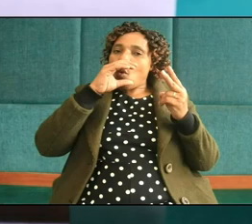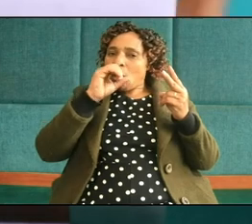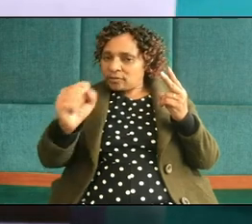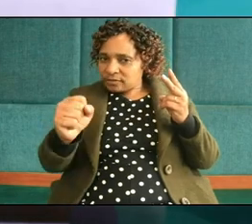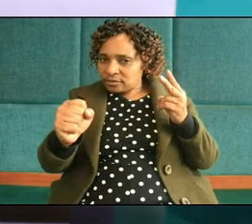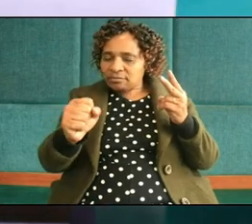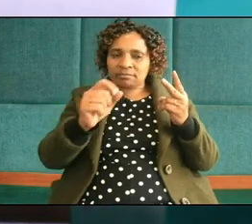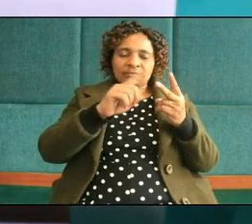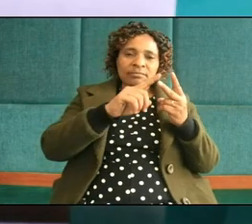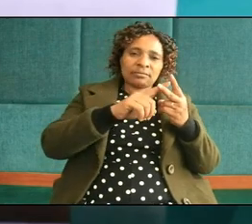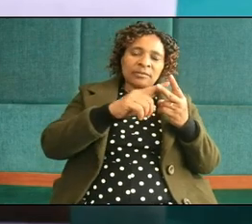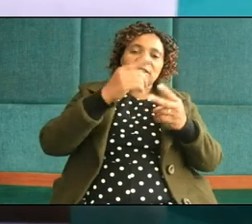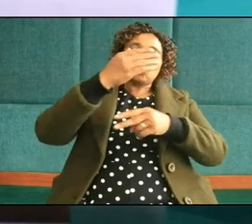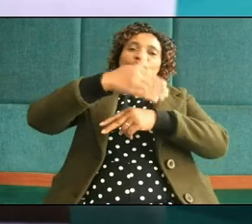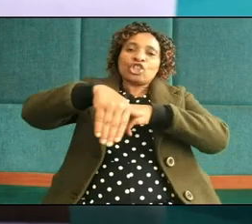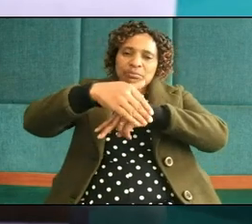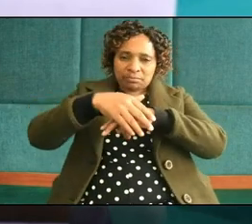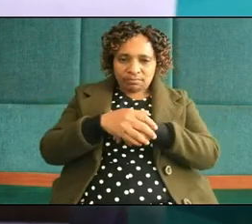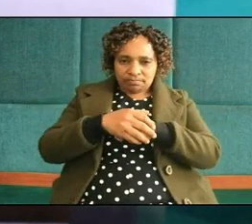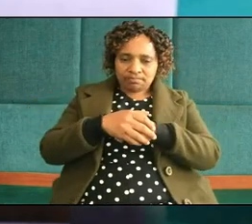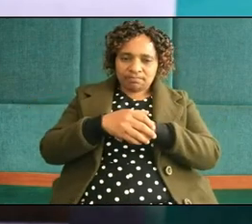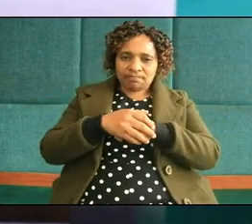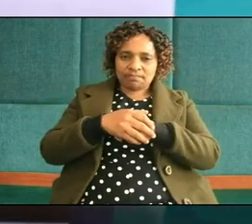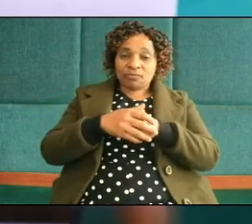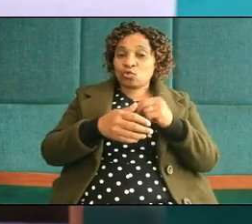and on the other side we have sheep